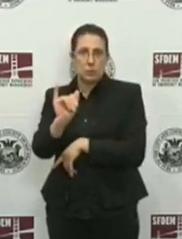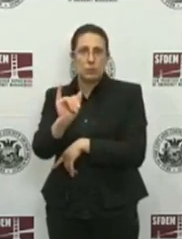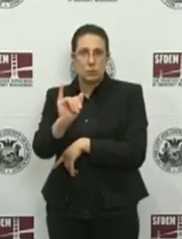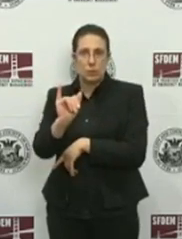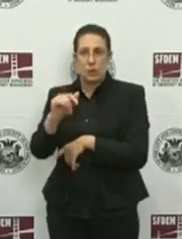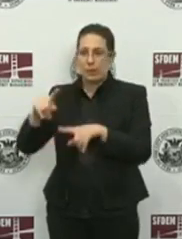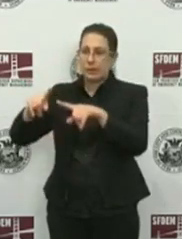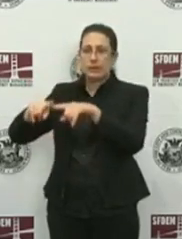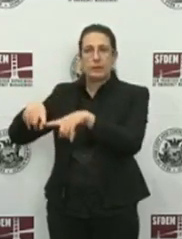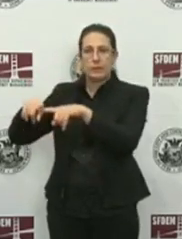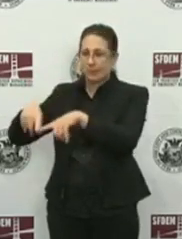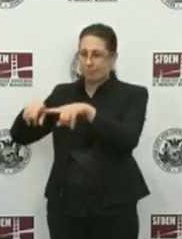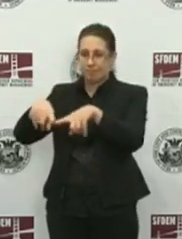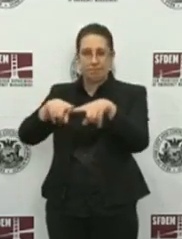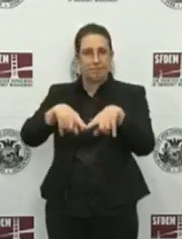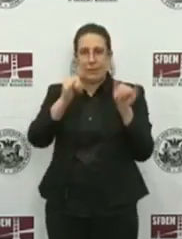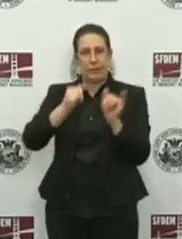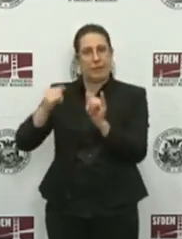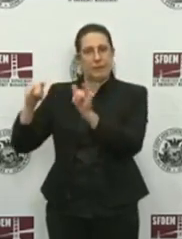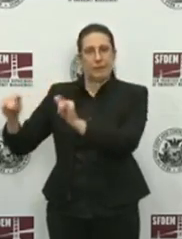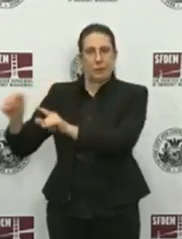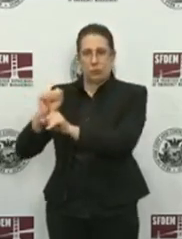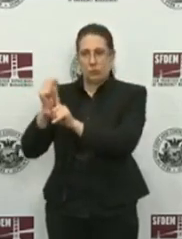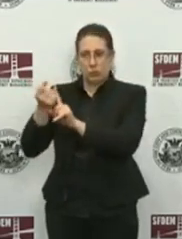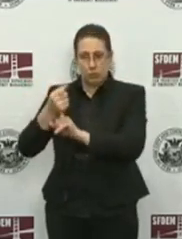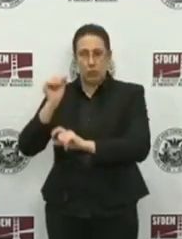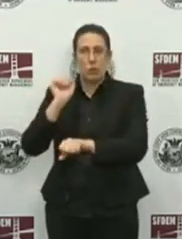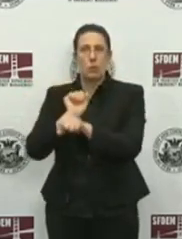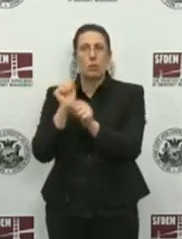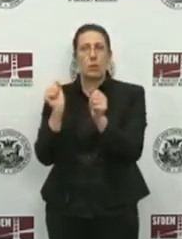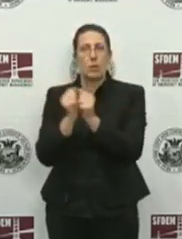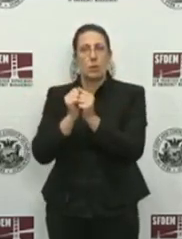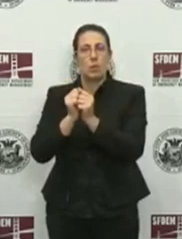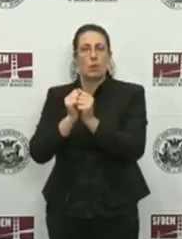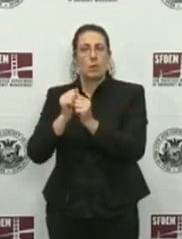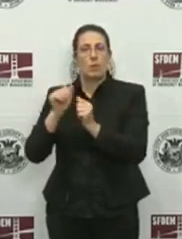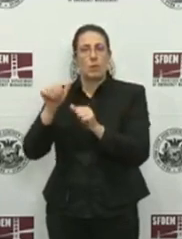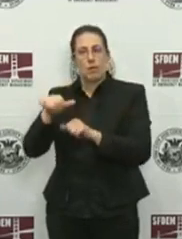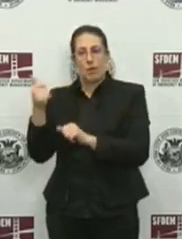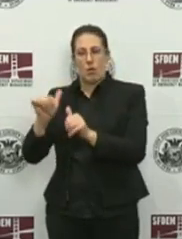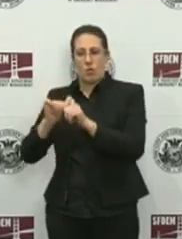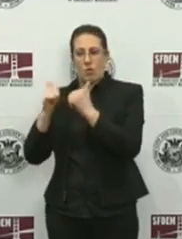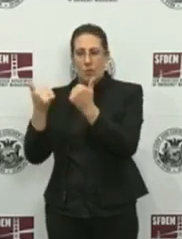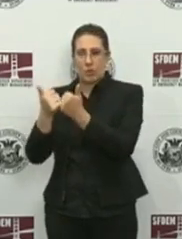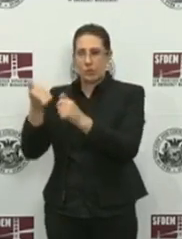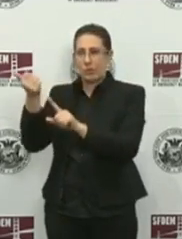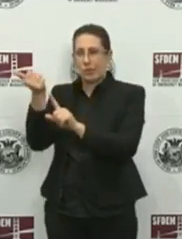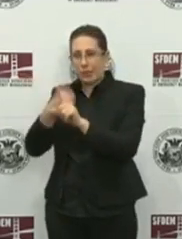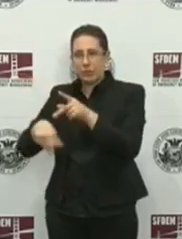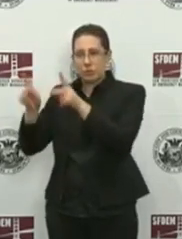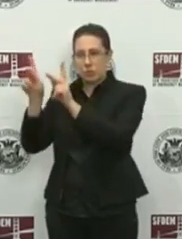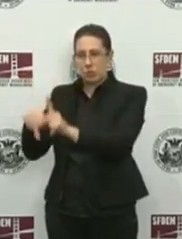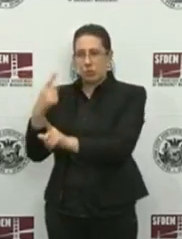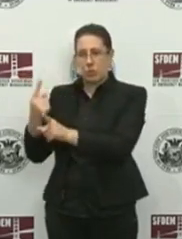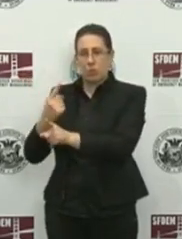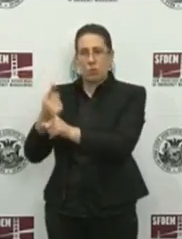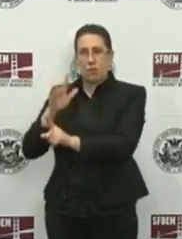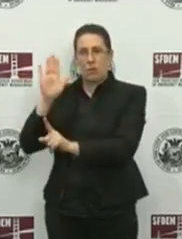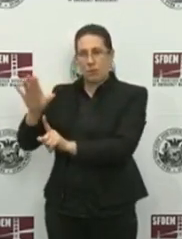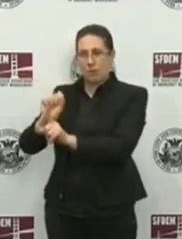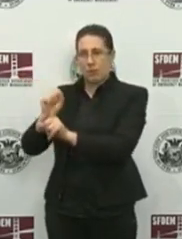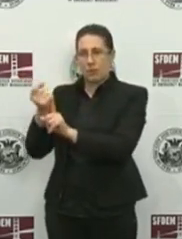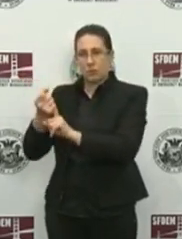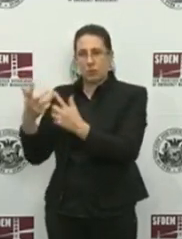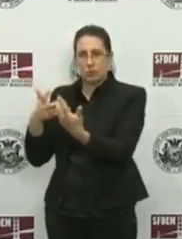guest's condition and exposure, we are working with our partner agencies to place each person in an appropriate setting, whether